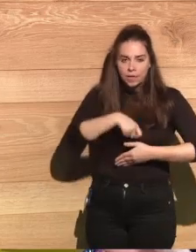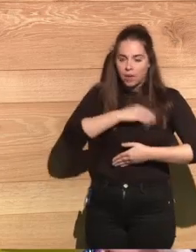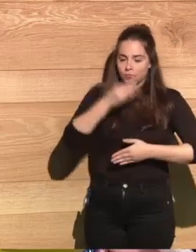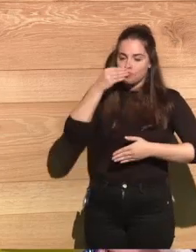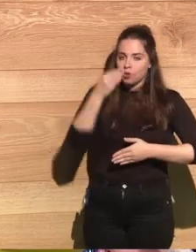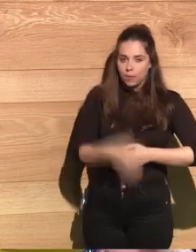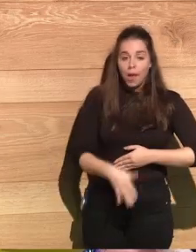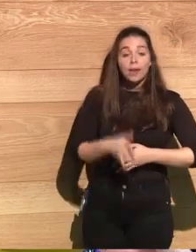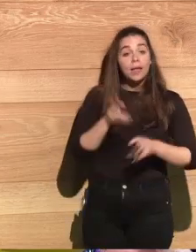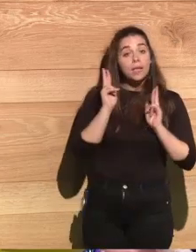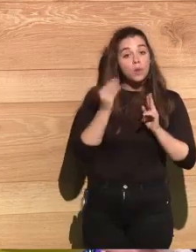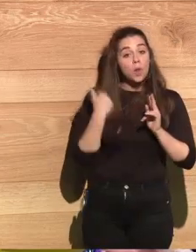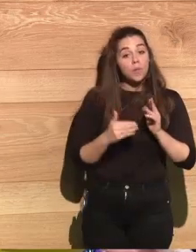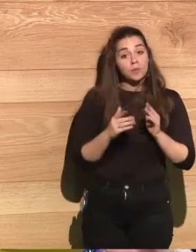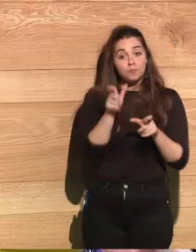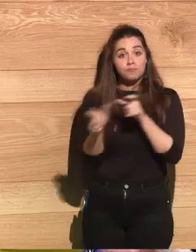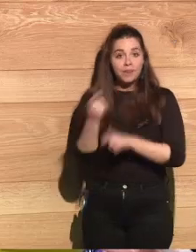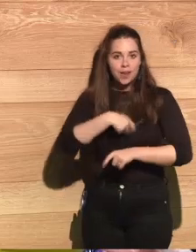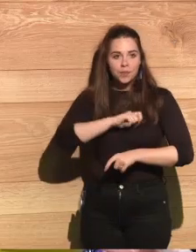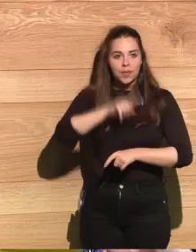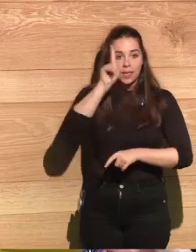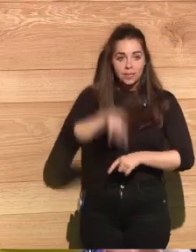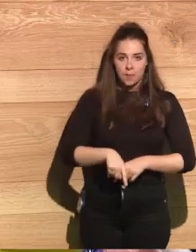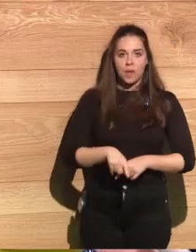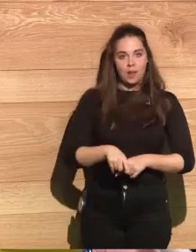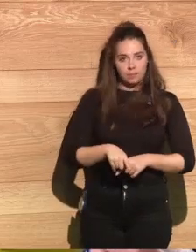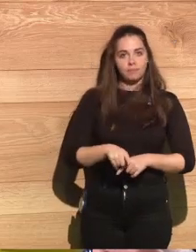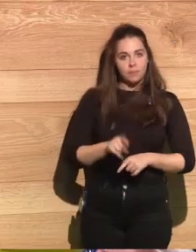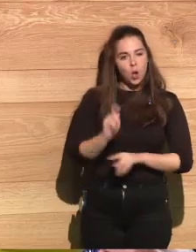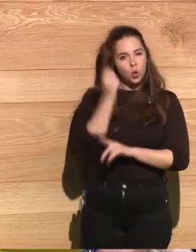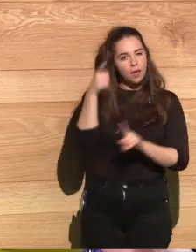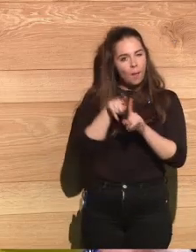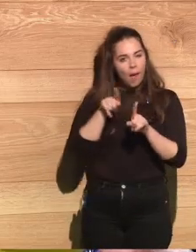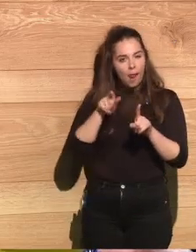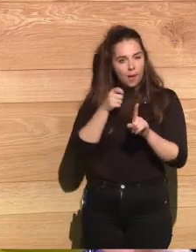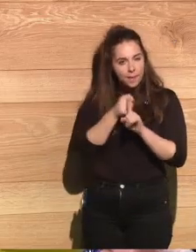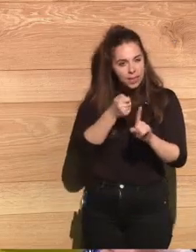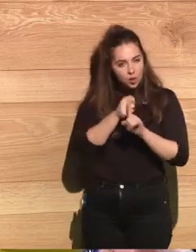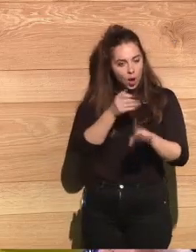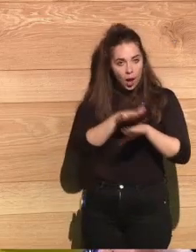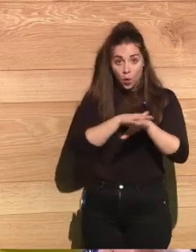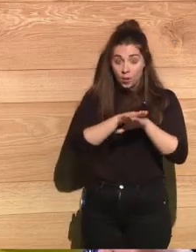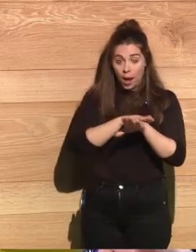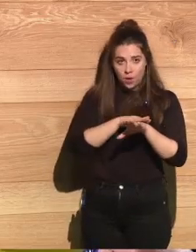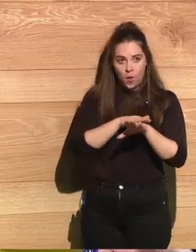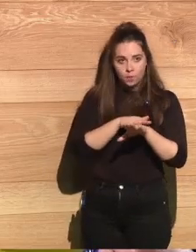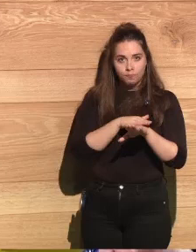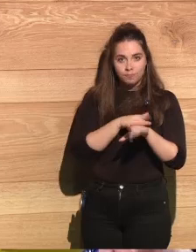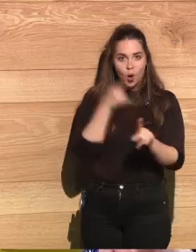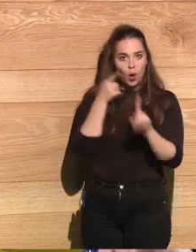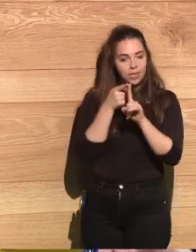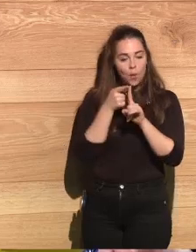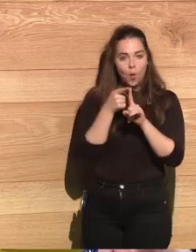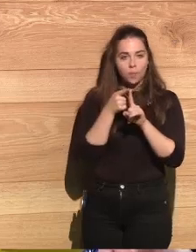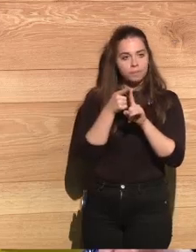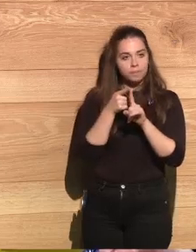the idea has been welcomed here. And we hope the Spanish people is also able to put pressure on the